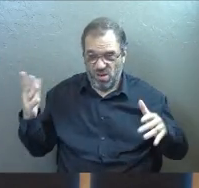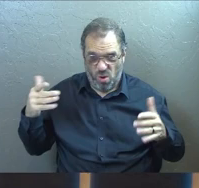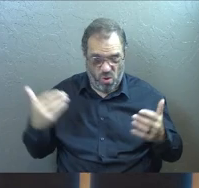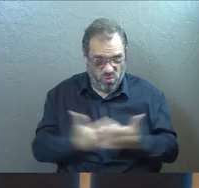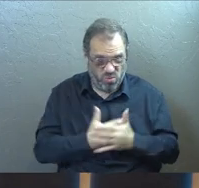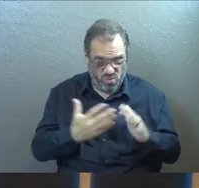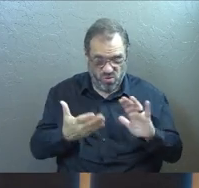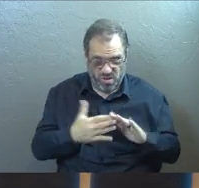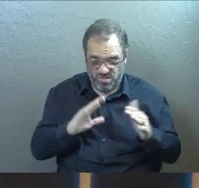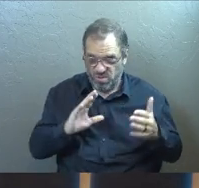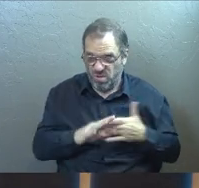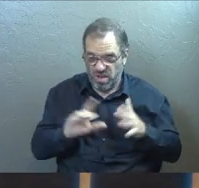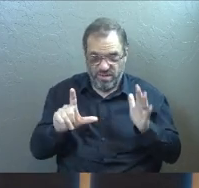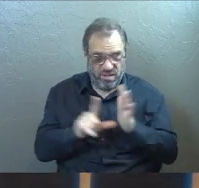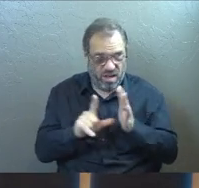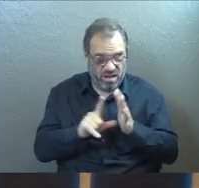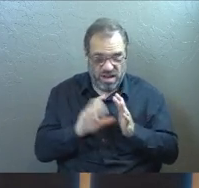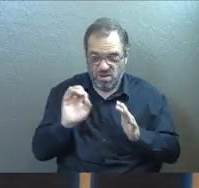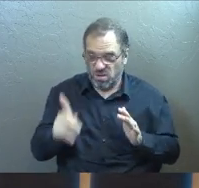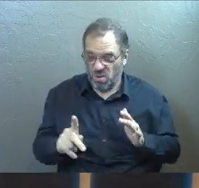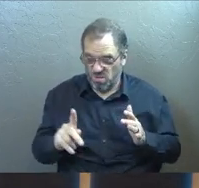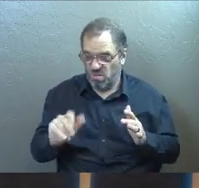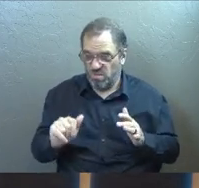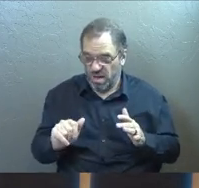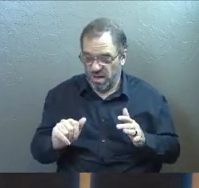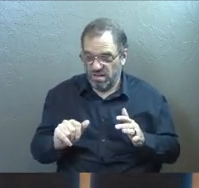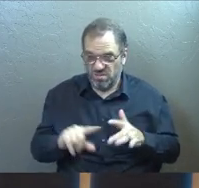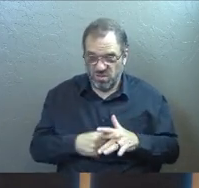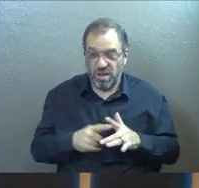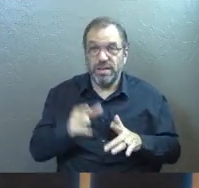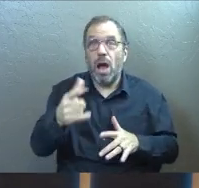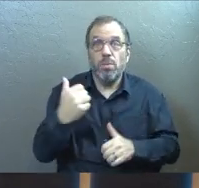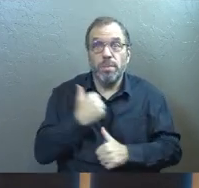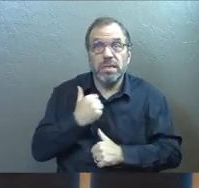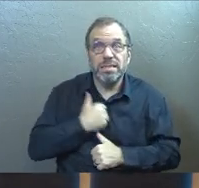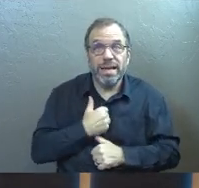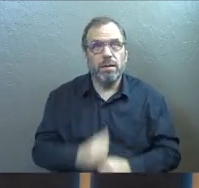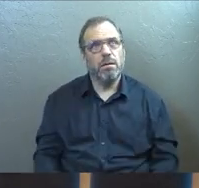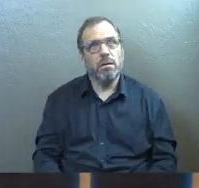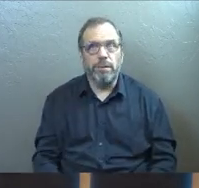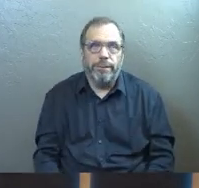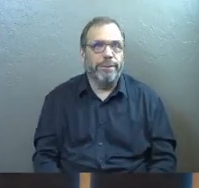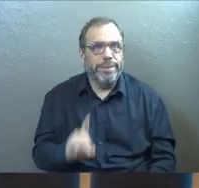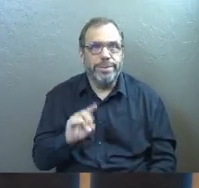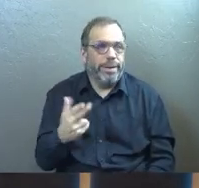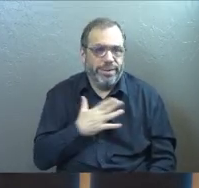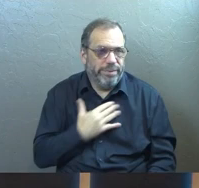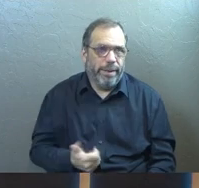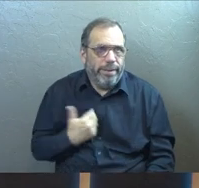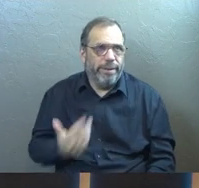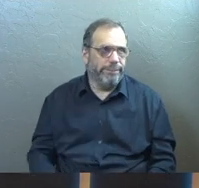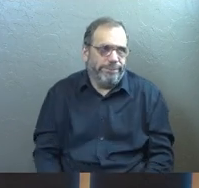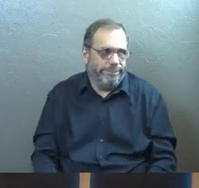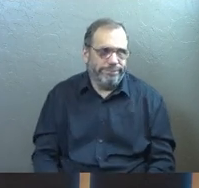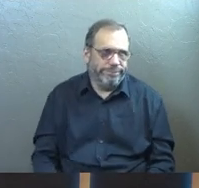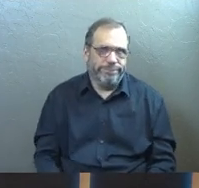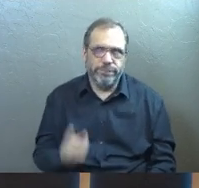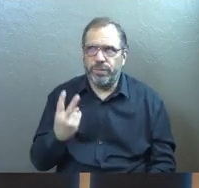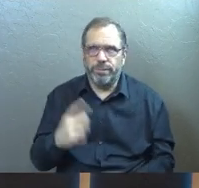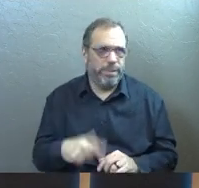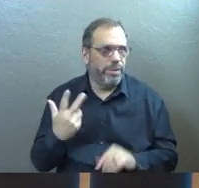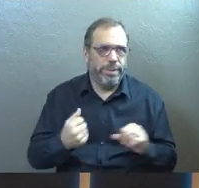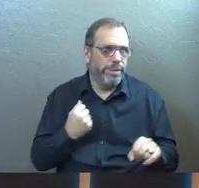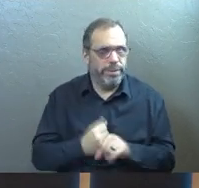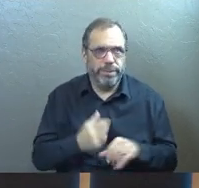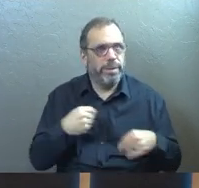whole new community and rebuild from scratch. Now, some of you military people are looking at me like, yeah, that's the story of my life, like every two to